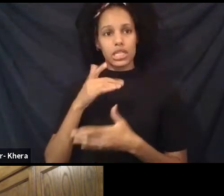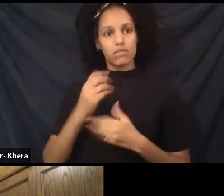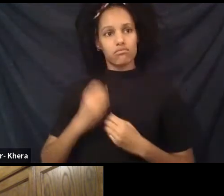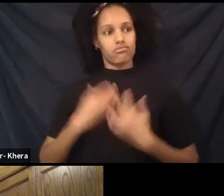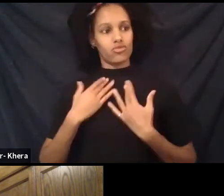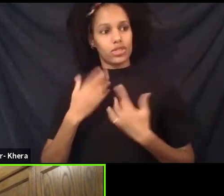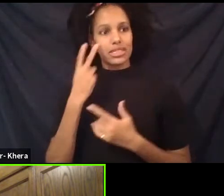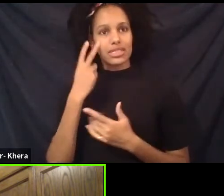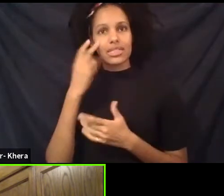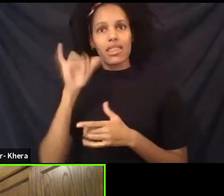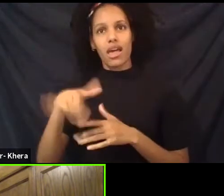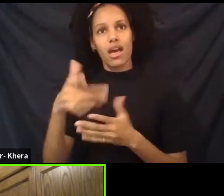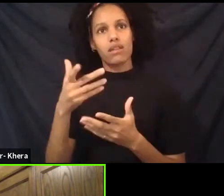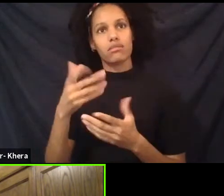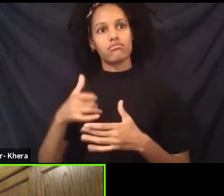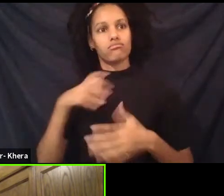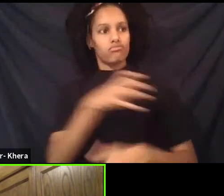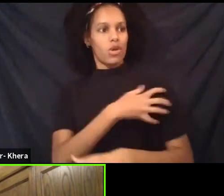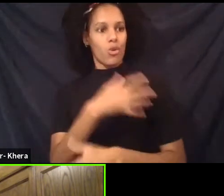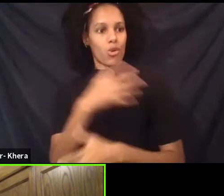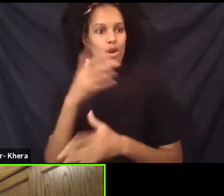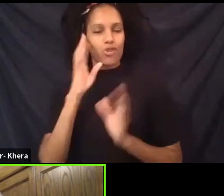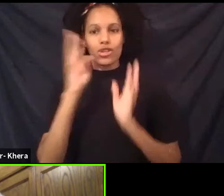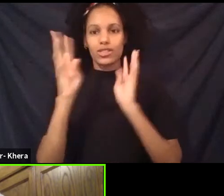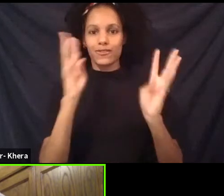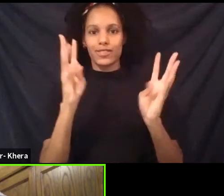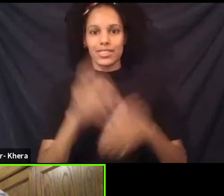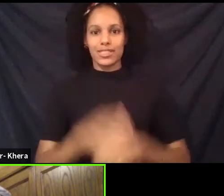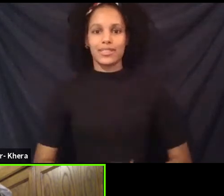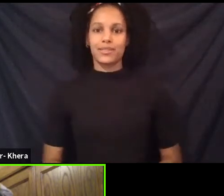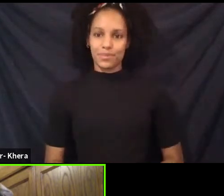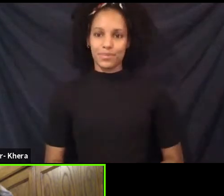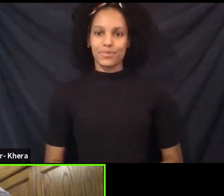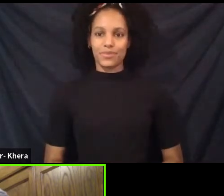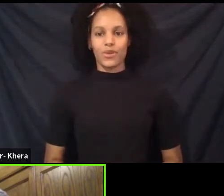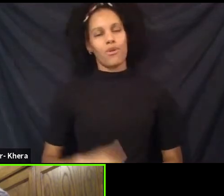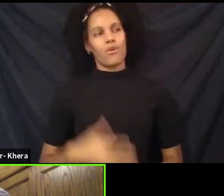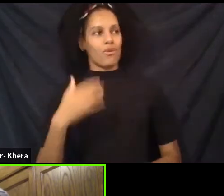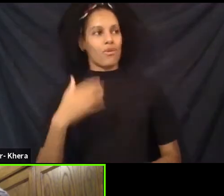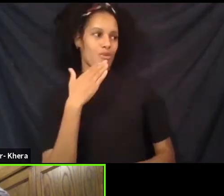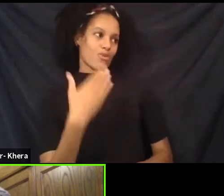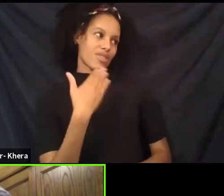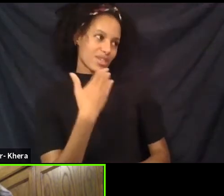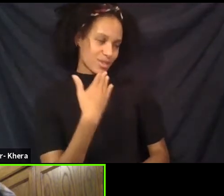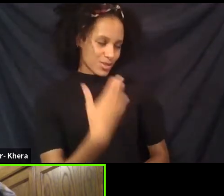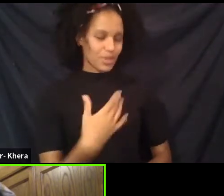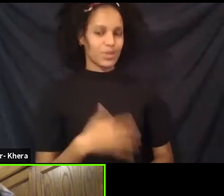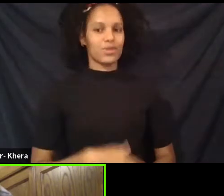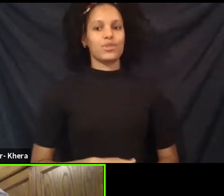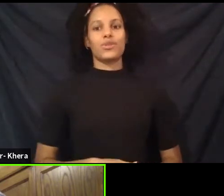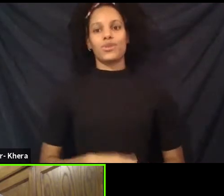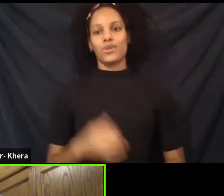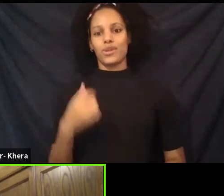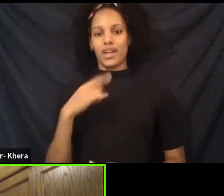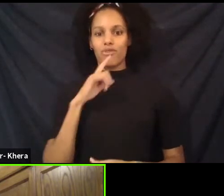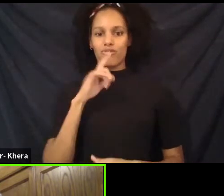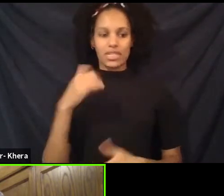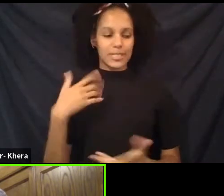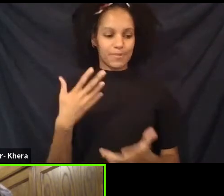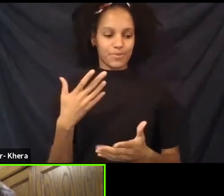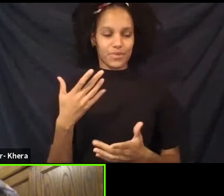your creativity. Oh, thank you. It was really great fun to share space with you. I called Tanya immediately after when you